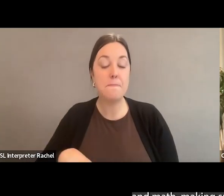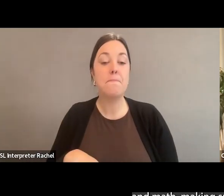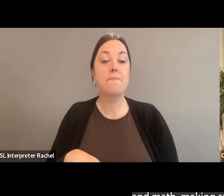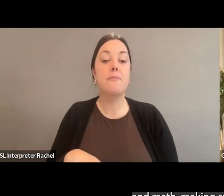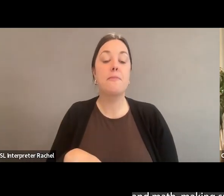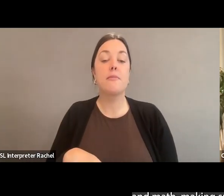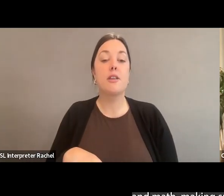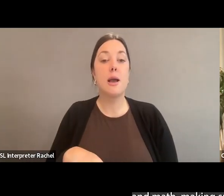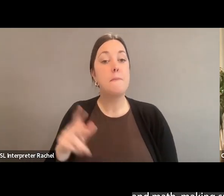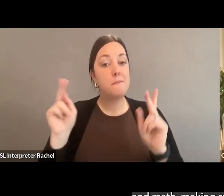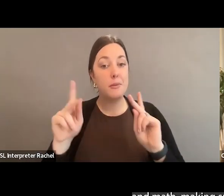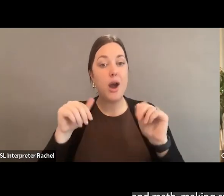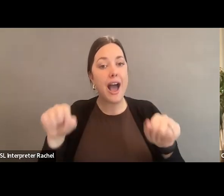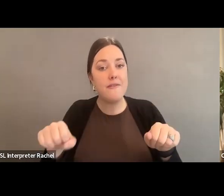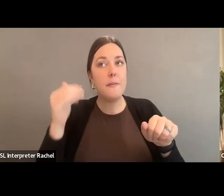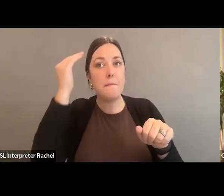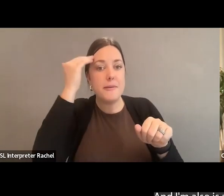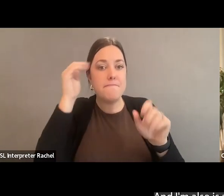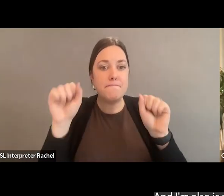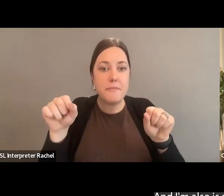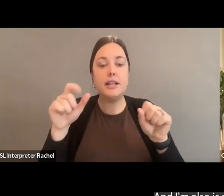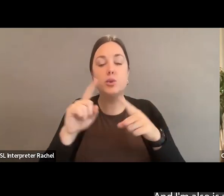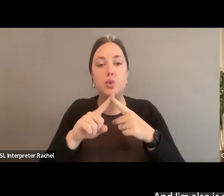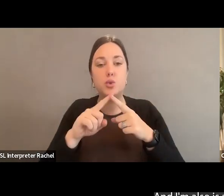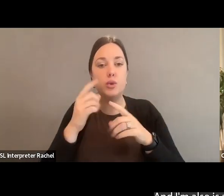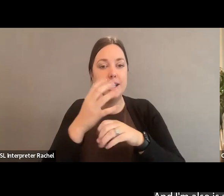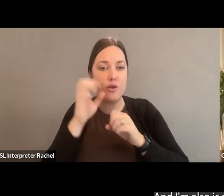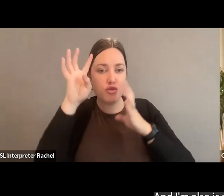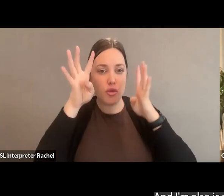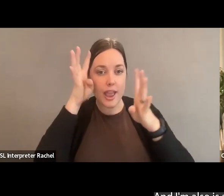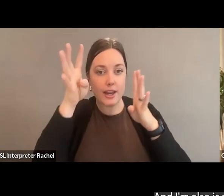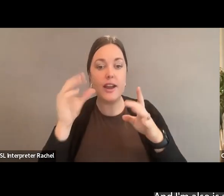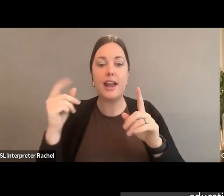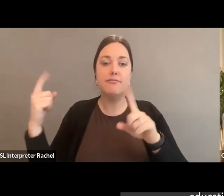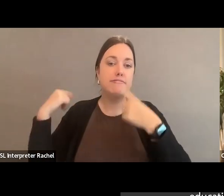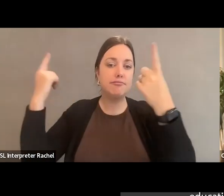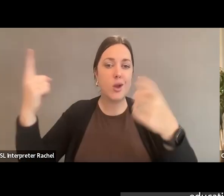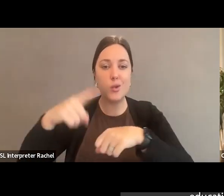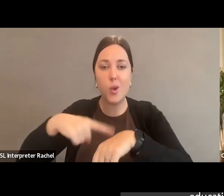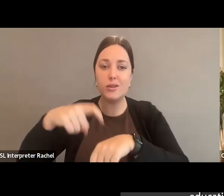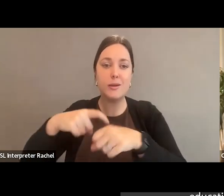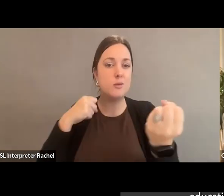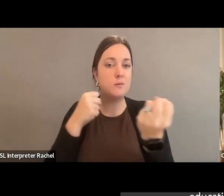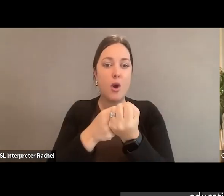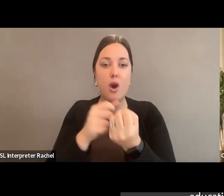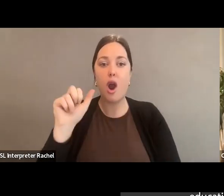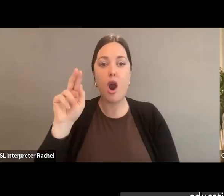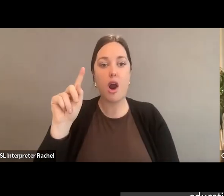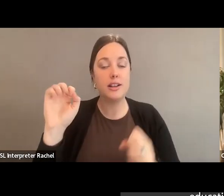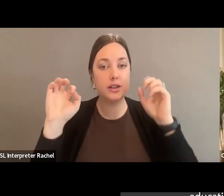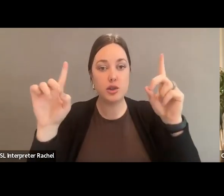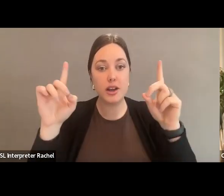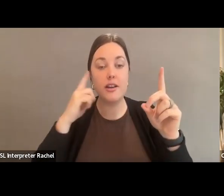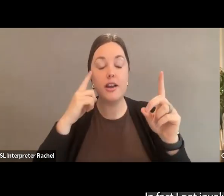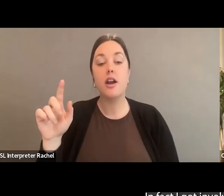have the ability to think creatively. And I've also, as a long-time supporter of arts education, introduced the arts education for